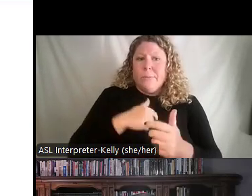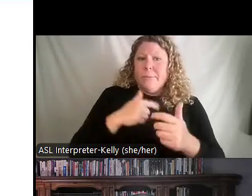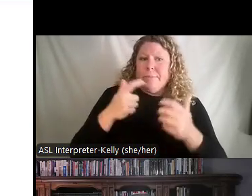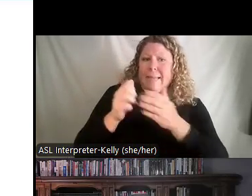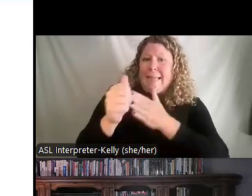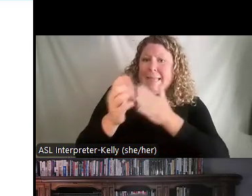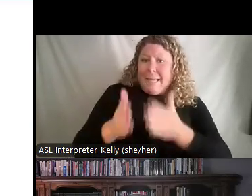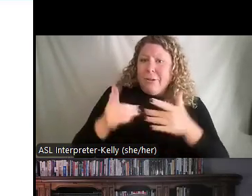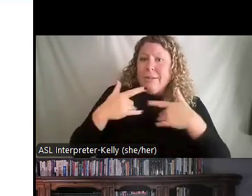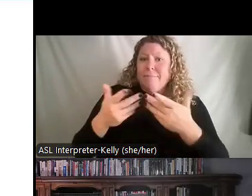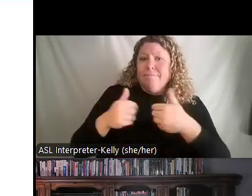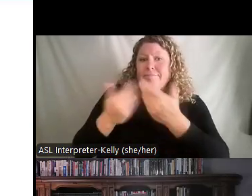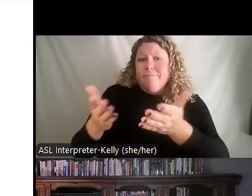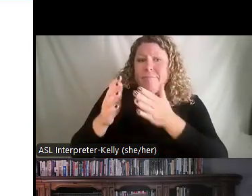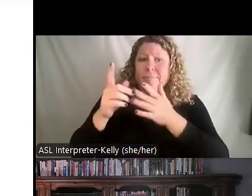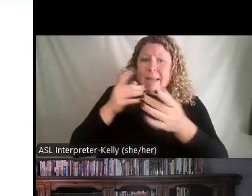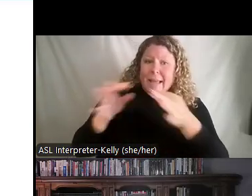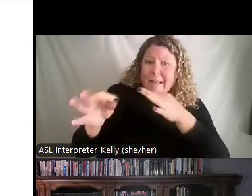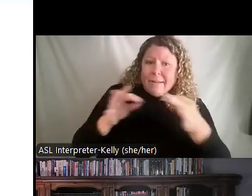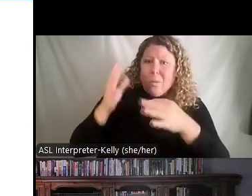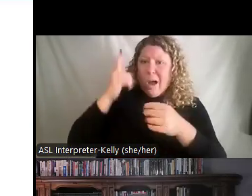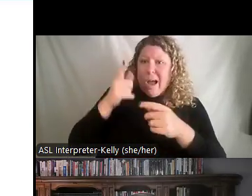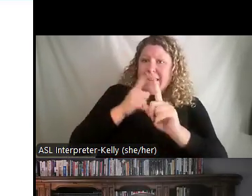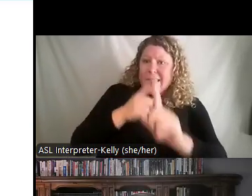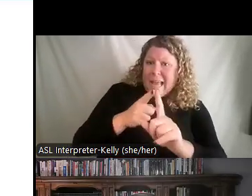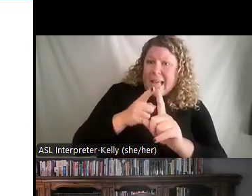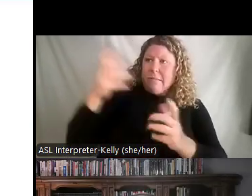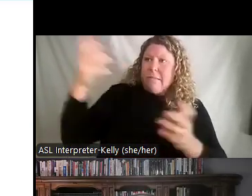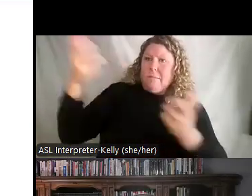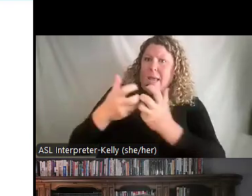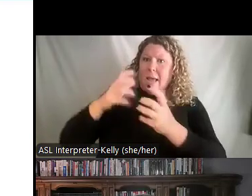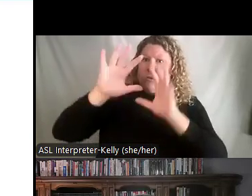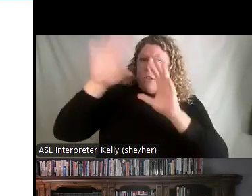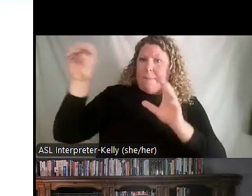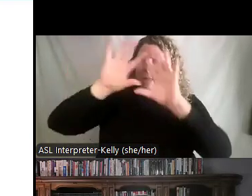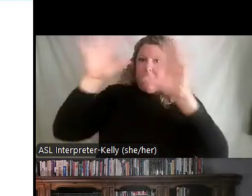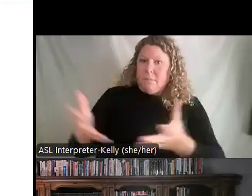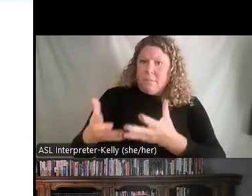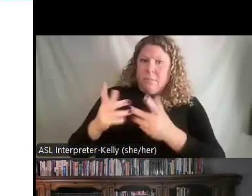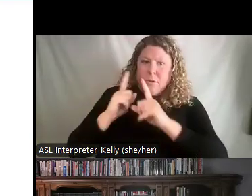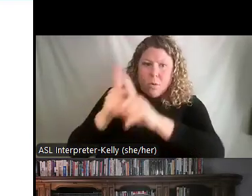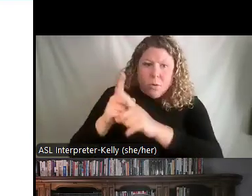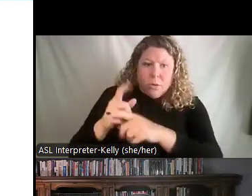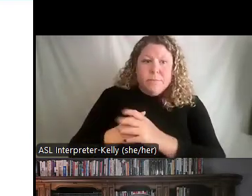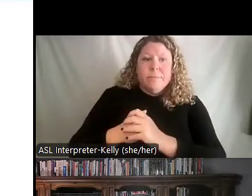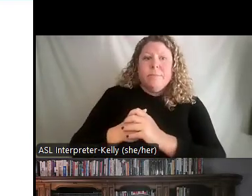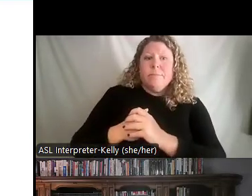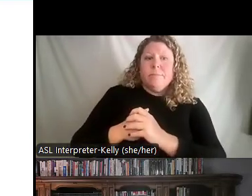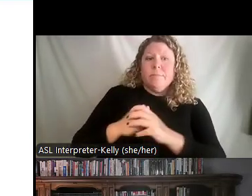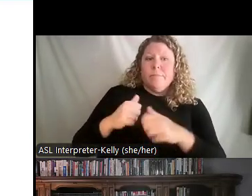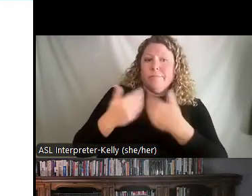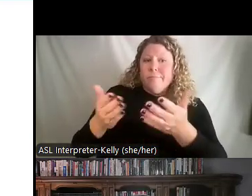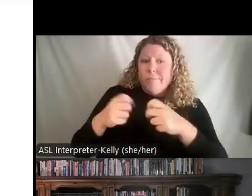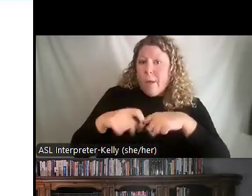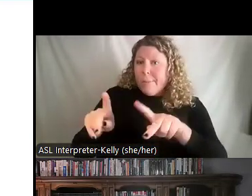why they're doing the tasks, that goal. We're going to provide opportunities to discuss the